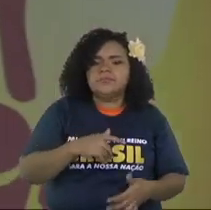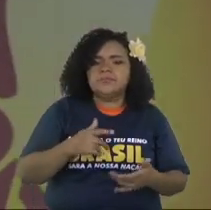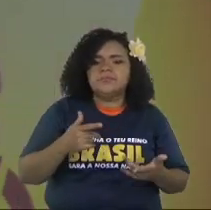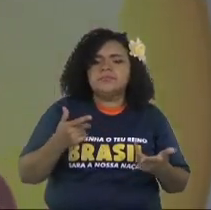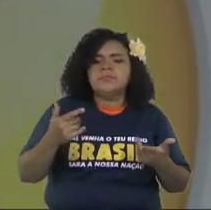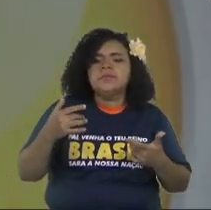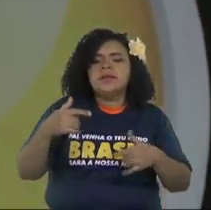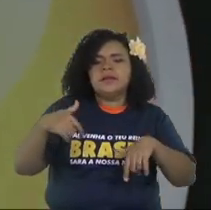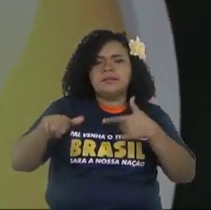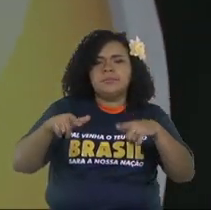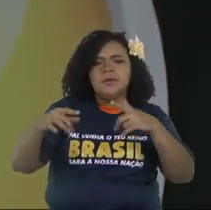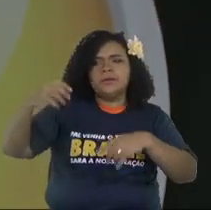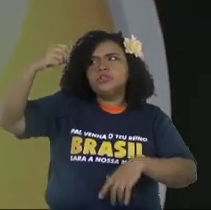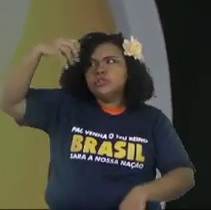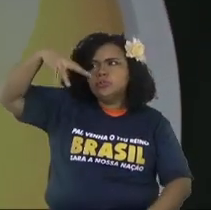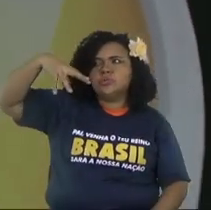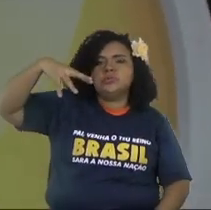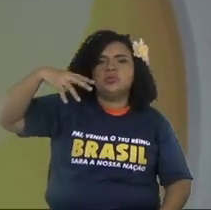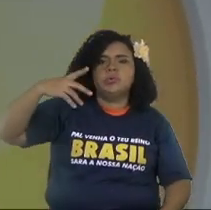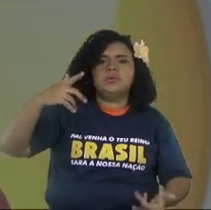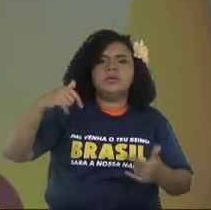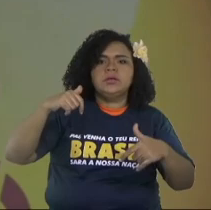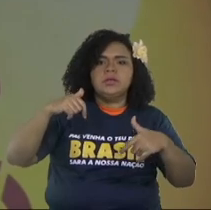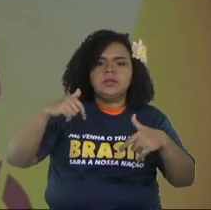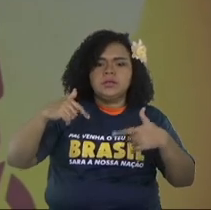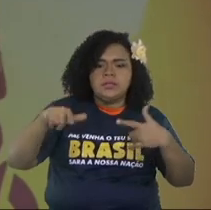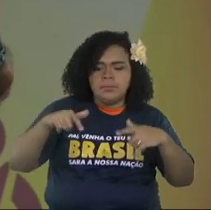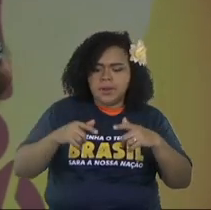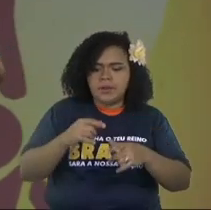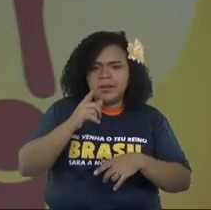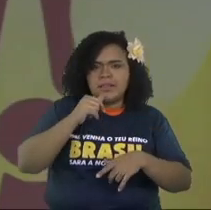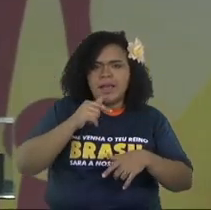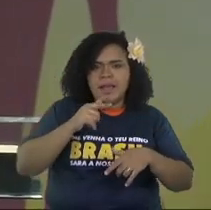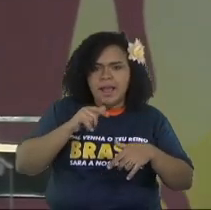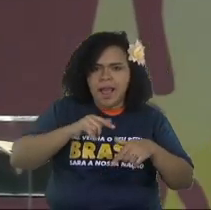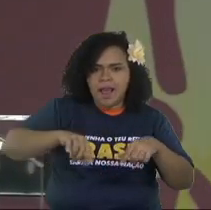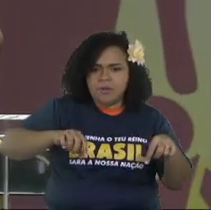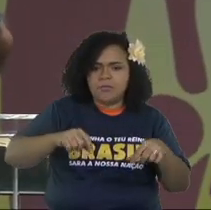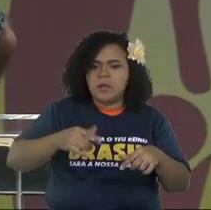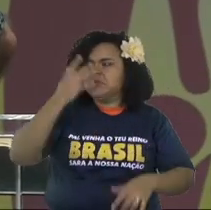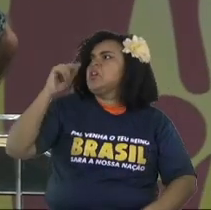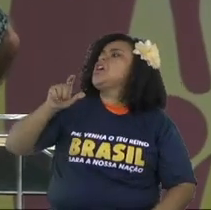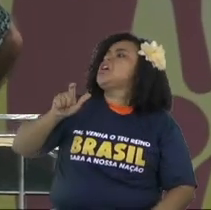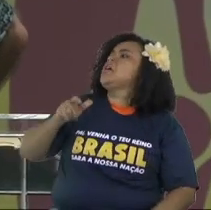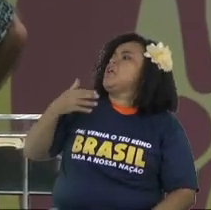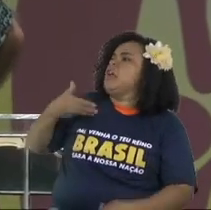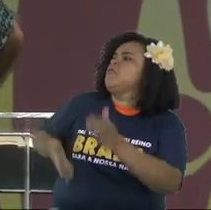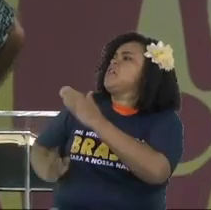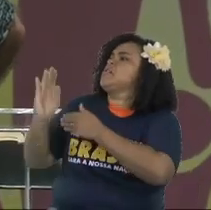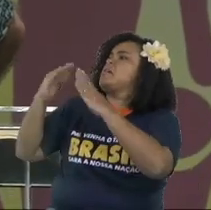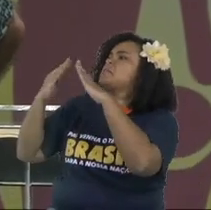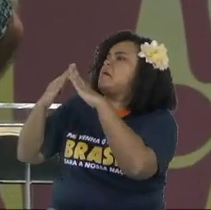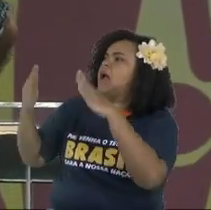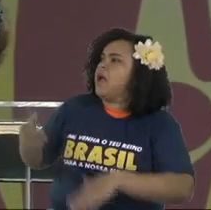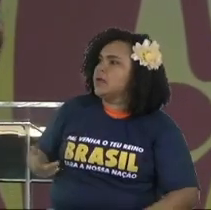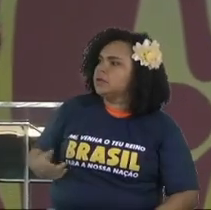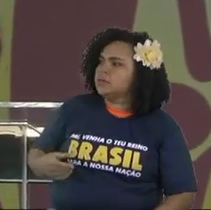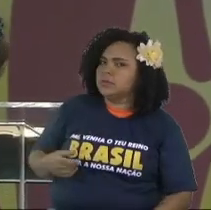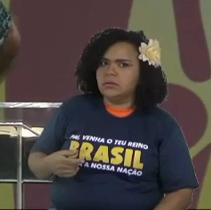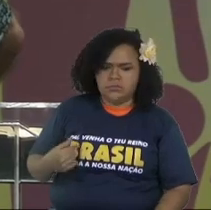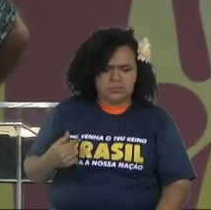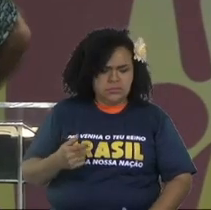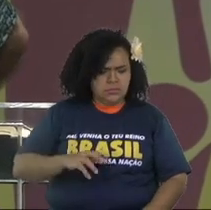company and they're digging people's house and they wanted to enter in my house someday